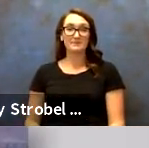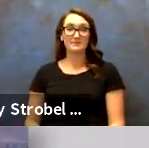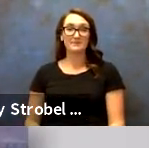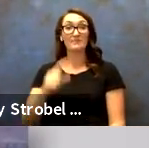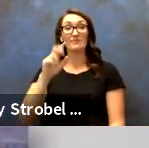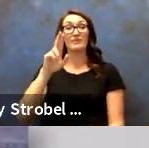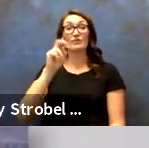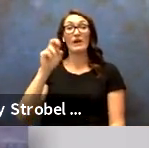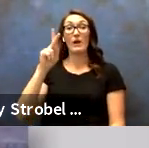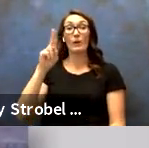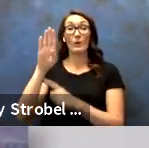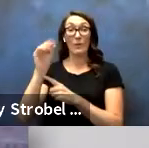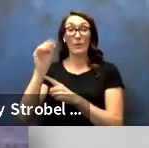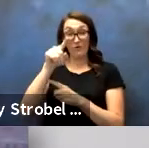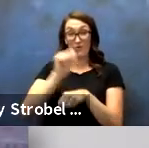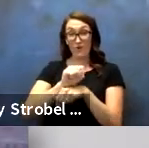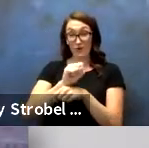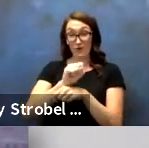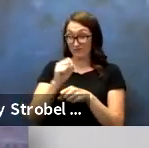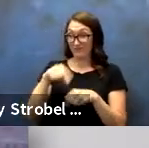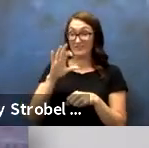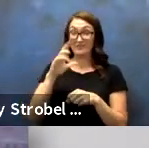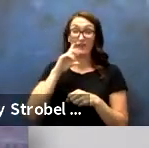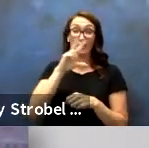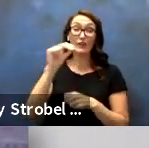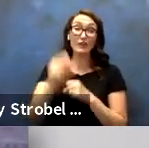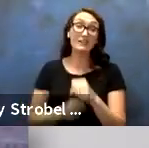Renee Kubo, has been with us for 30 years.